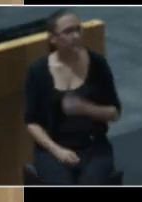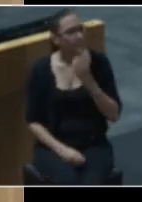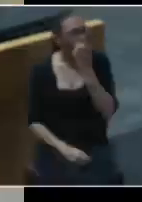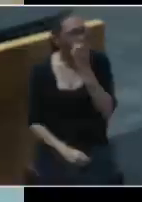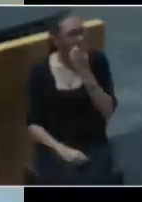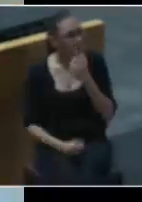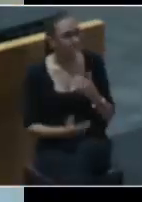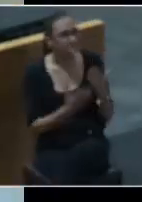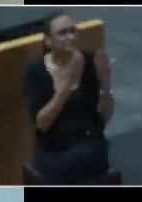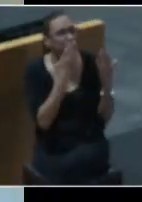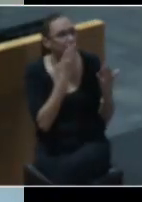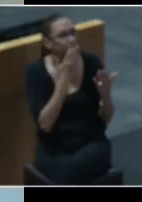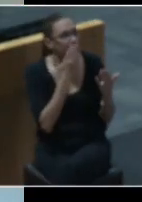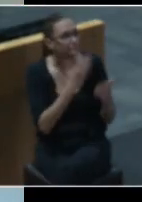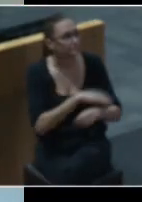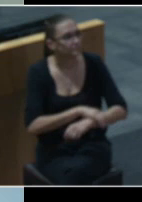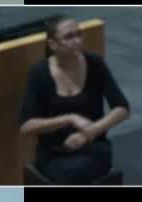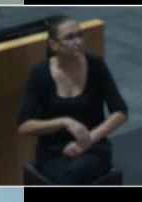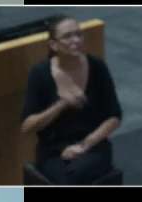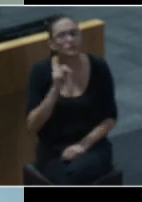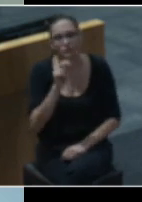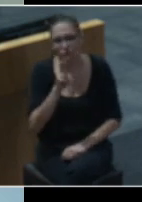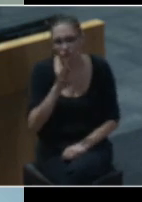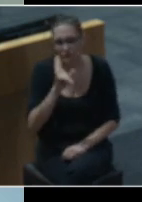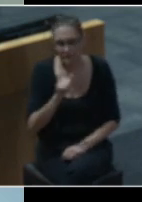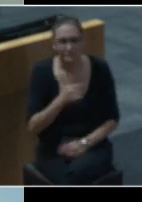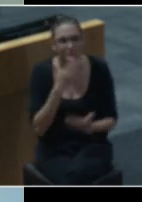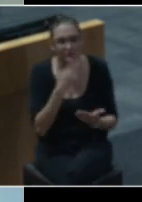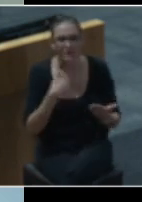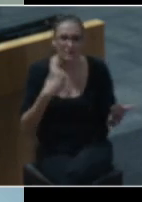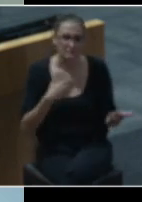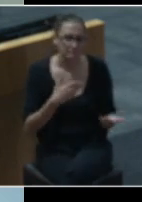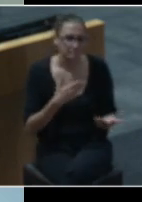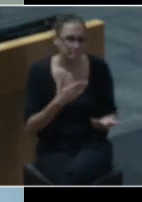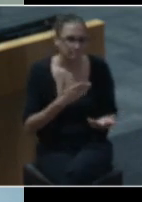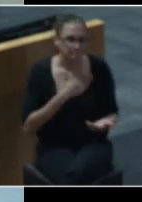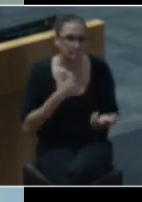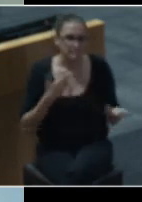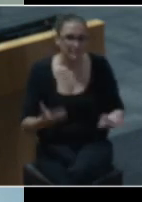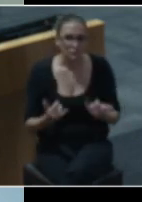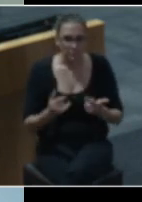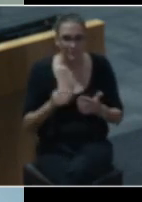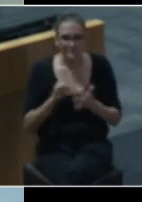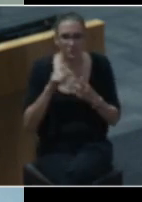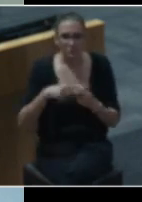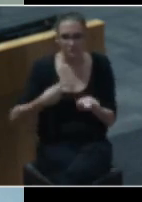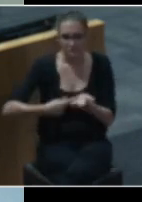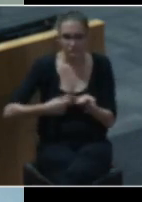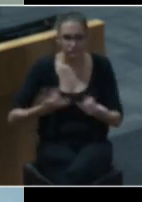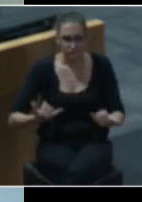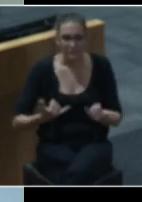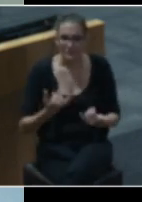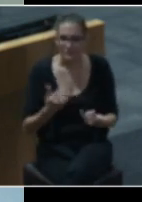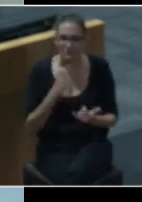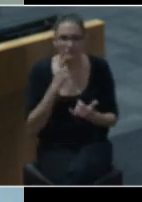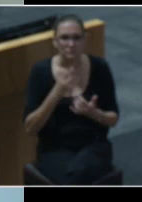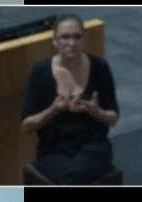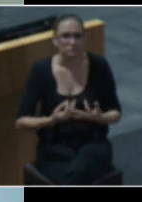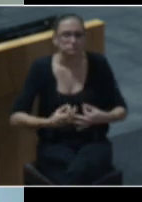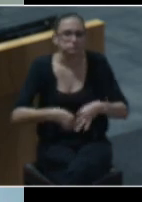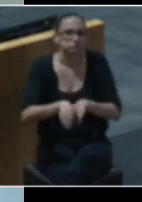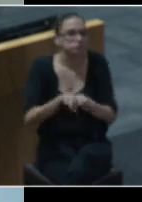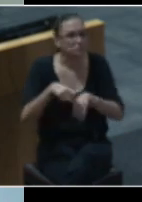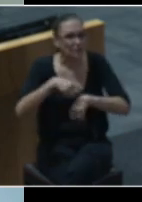I'm honored to be here today, especially to discuss the opportunity we have before us. We are at a pivotal moment in our history,